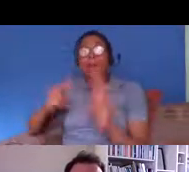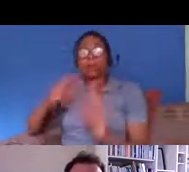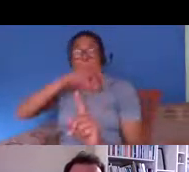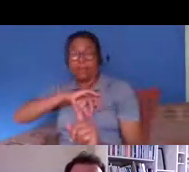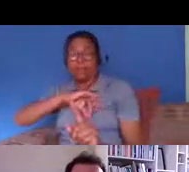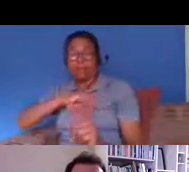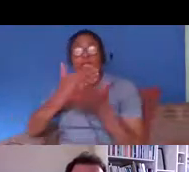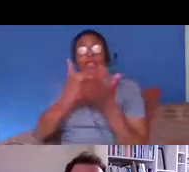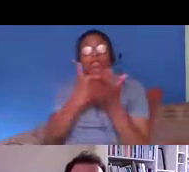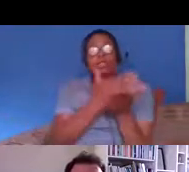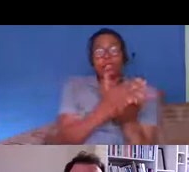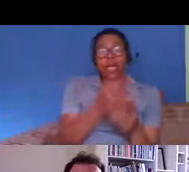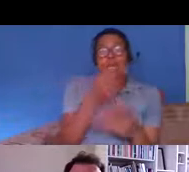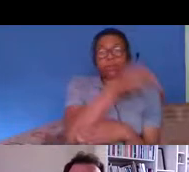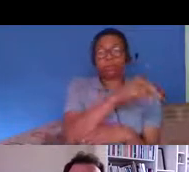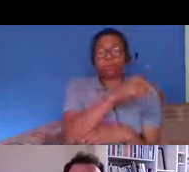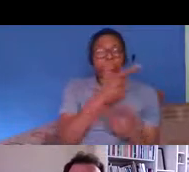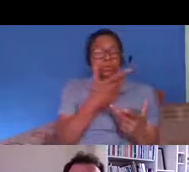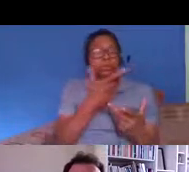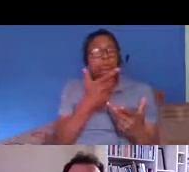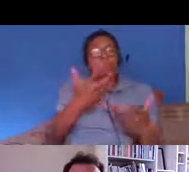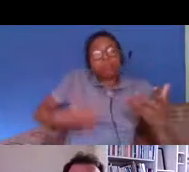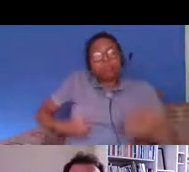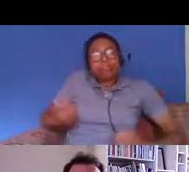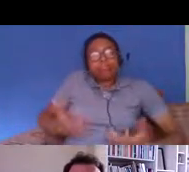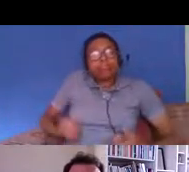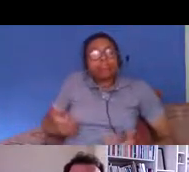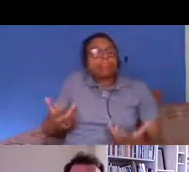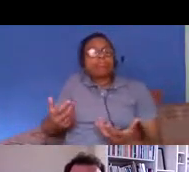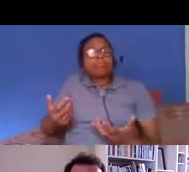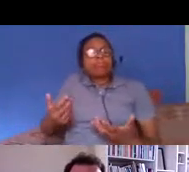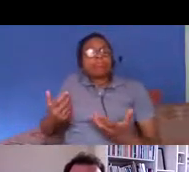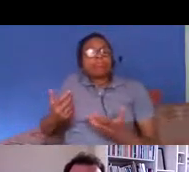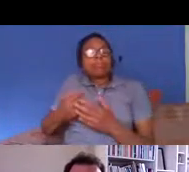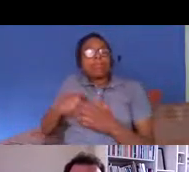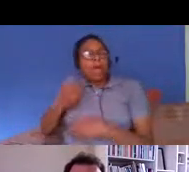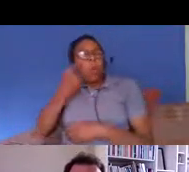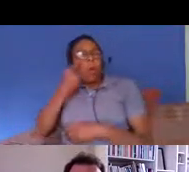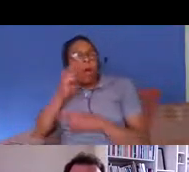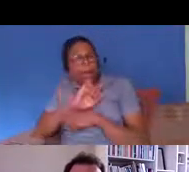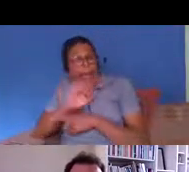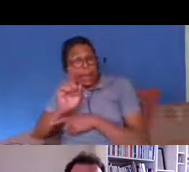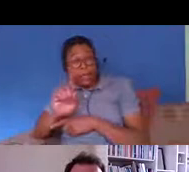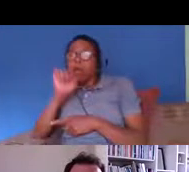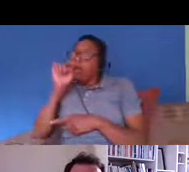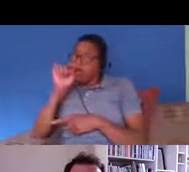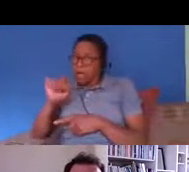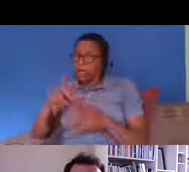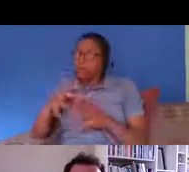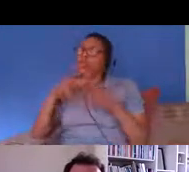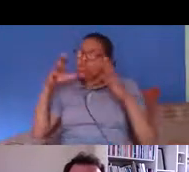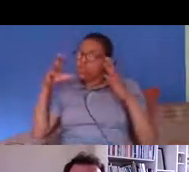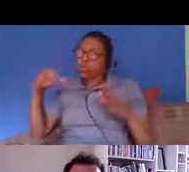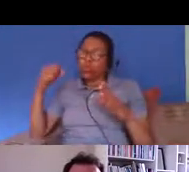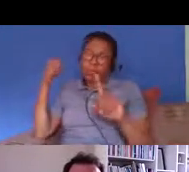but um but it applies only to migrants at the moment and um as we're going to see in a moment this has really profound consequences for migrants